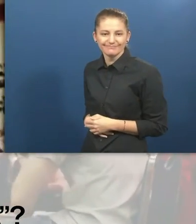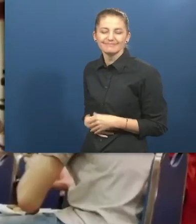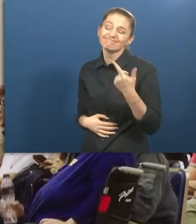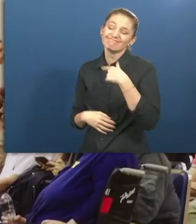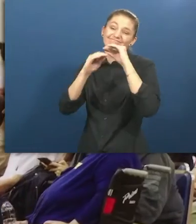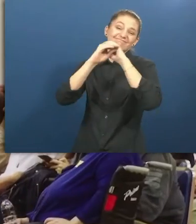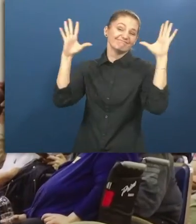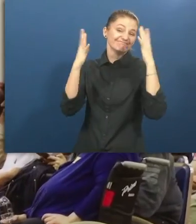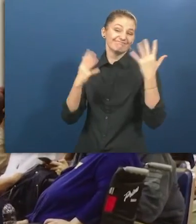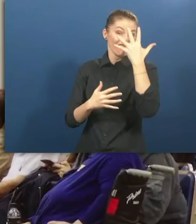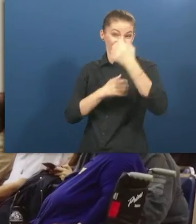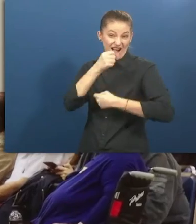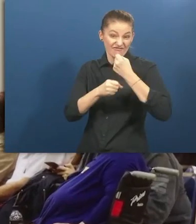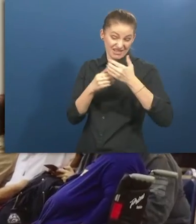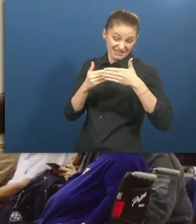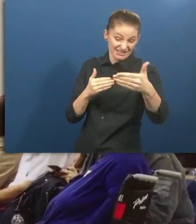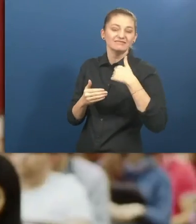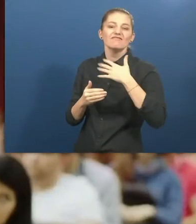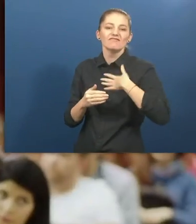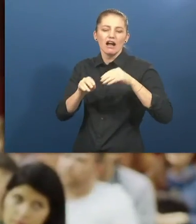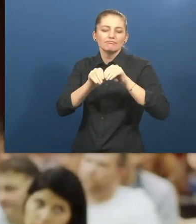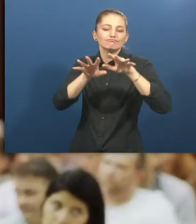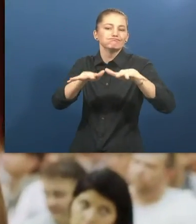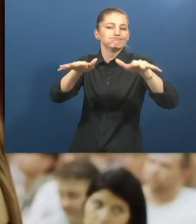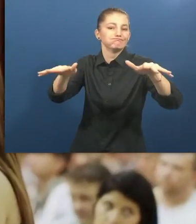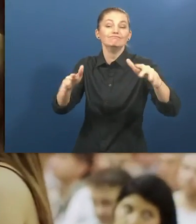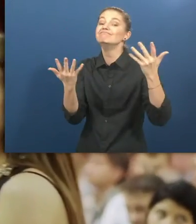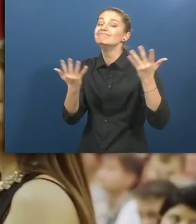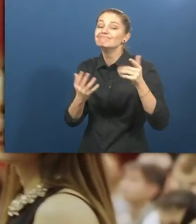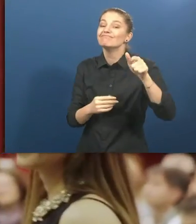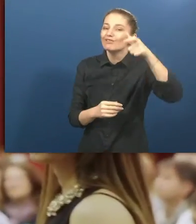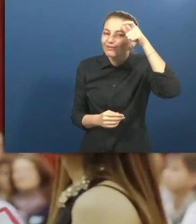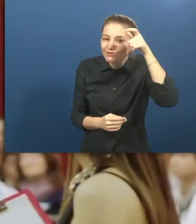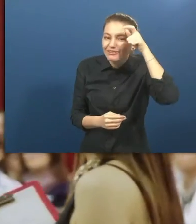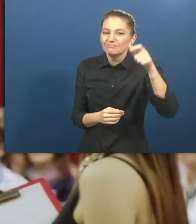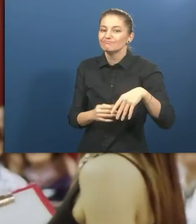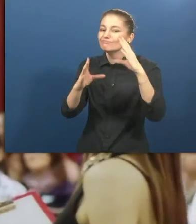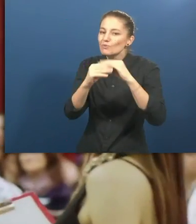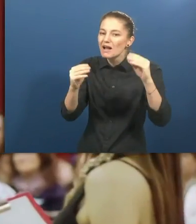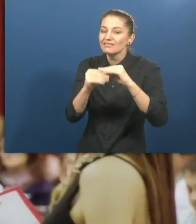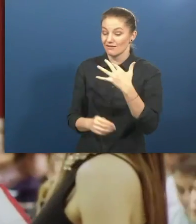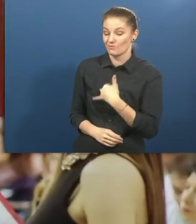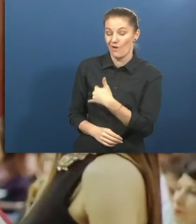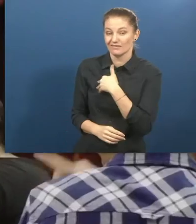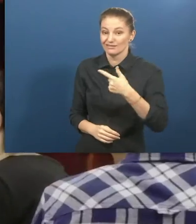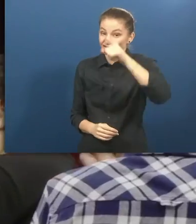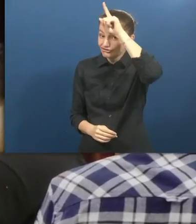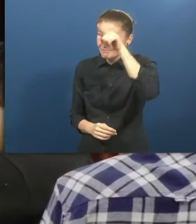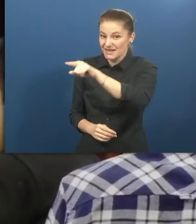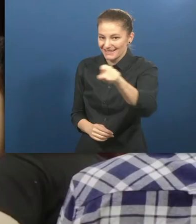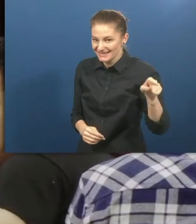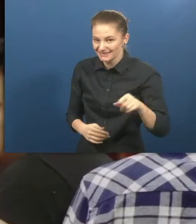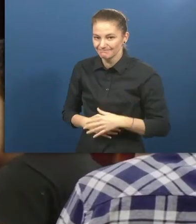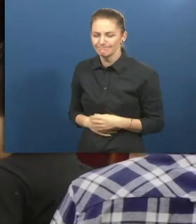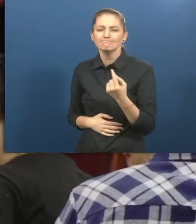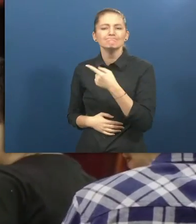Our dreams for the next five years are to successfully scale Jamba in Turkey, Romania, Croatia and Germany and